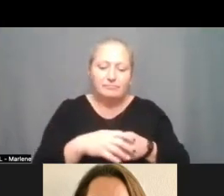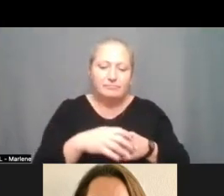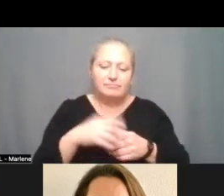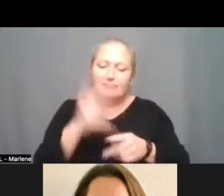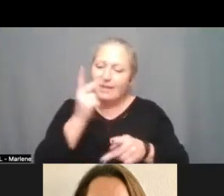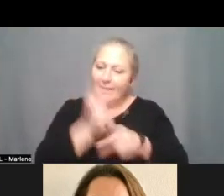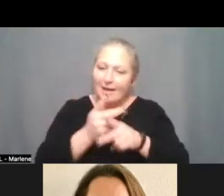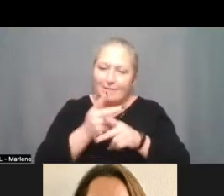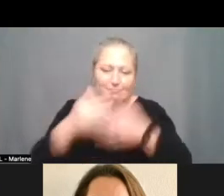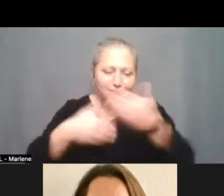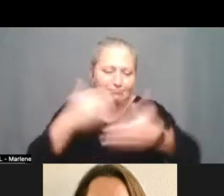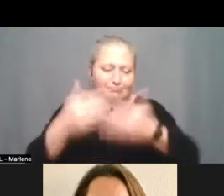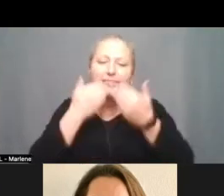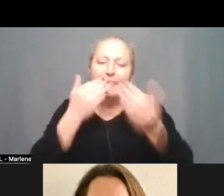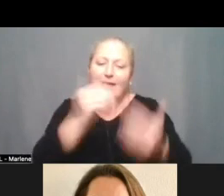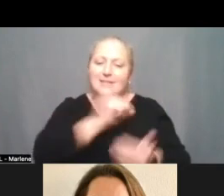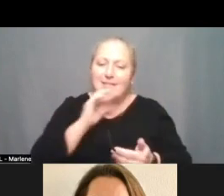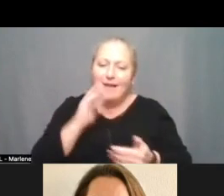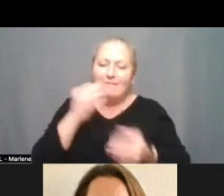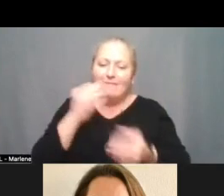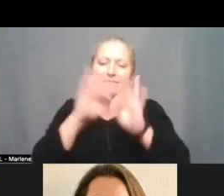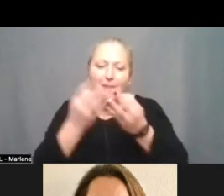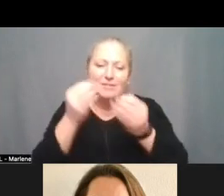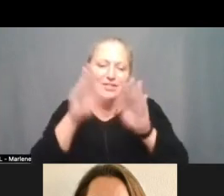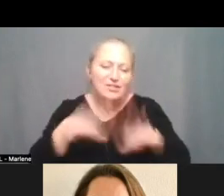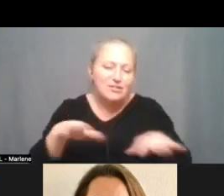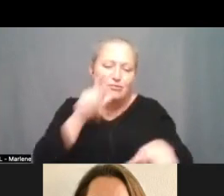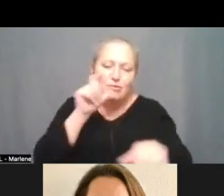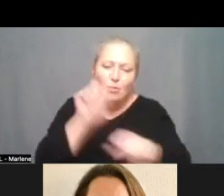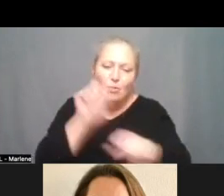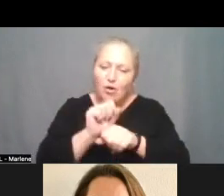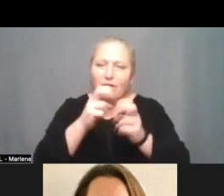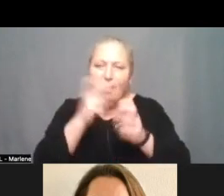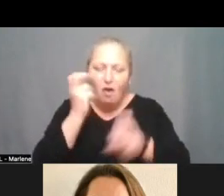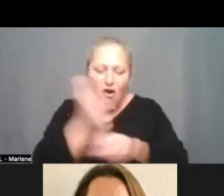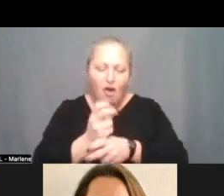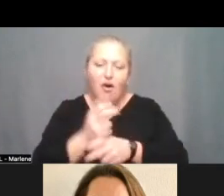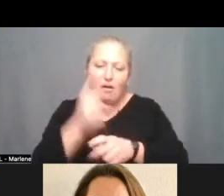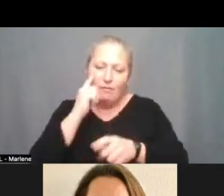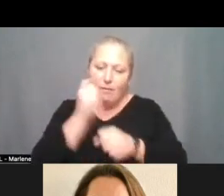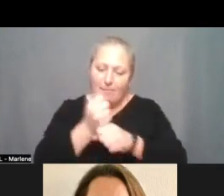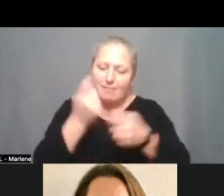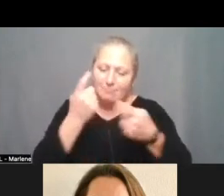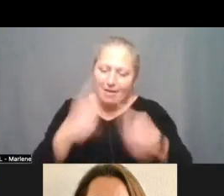moving and thank you to all the staff and the families and the kiddos that are working really hard to make this happen